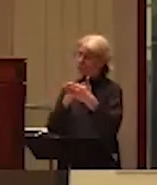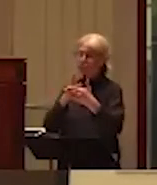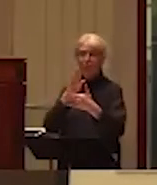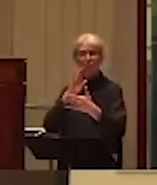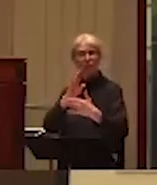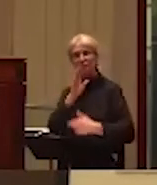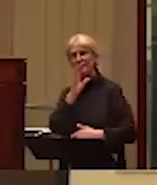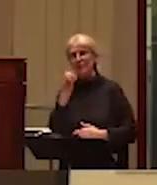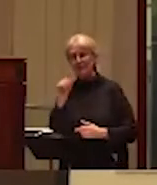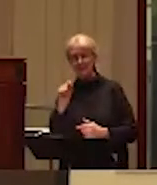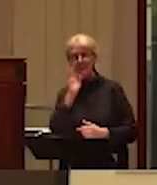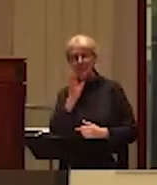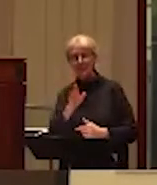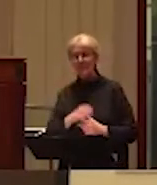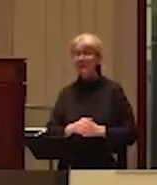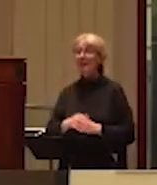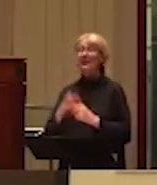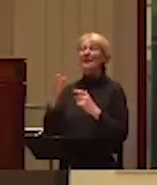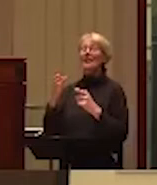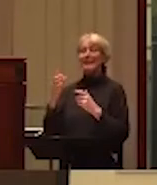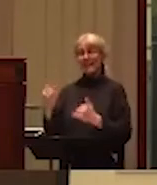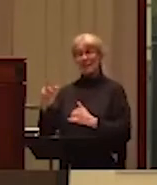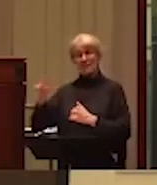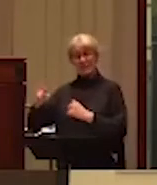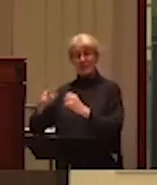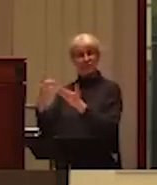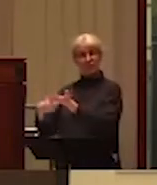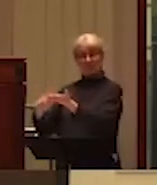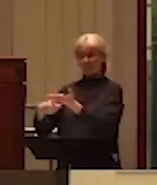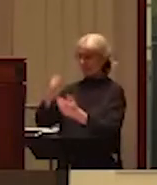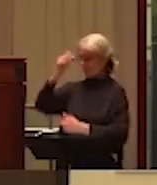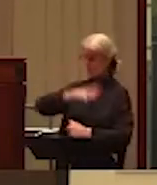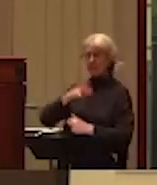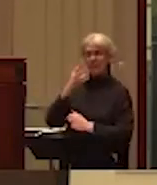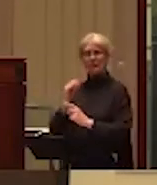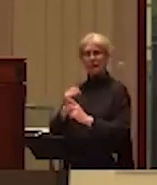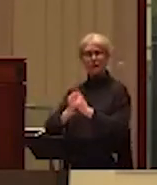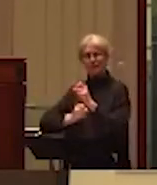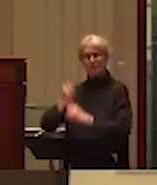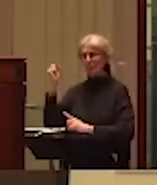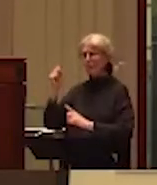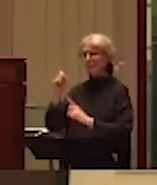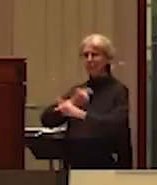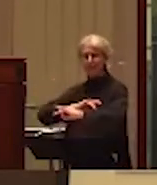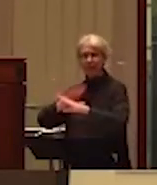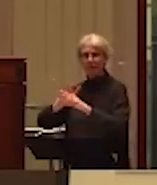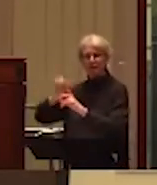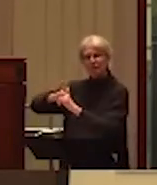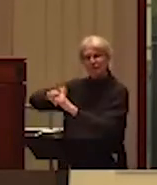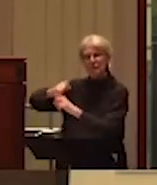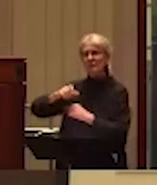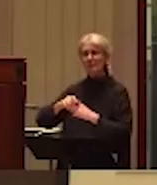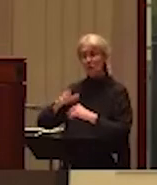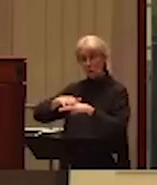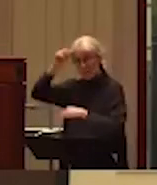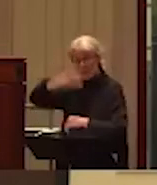to, to, to my list that let anybody out there abusing men, I'm